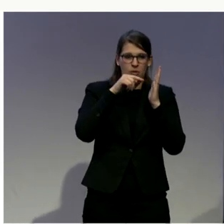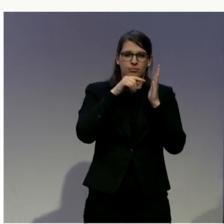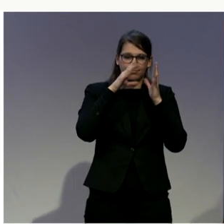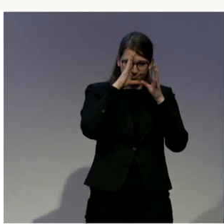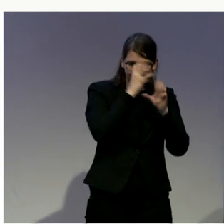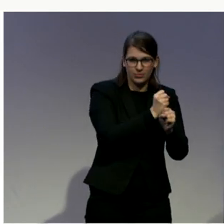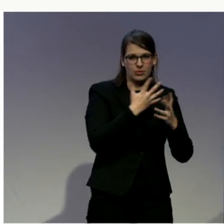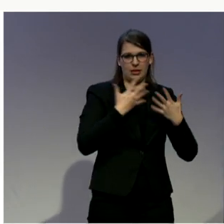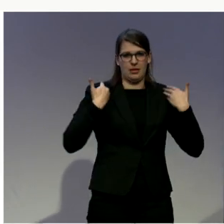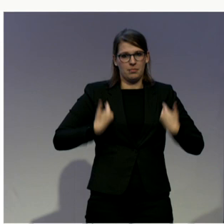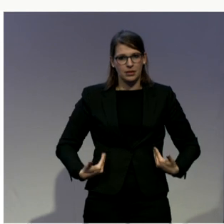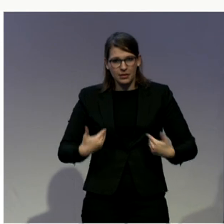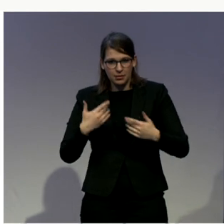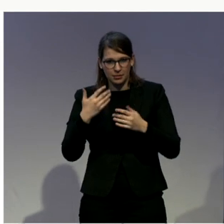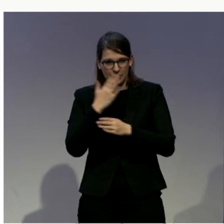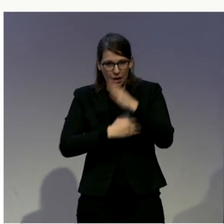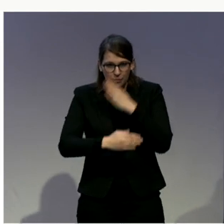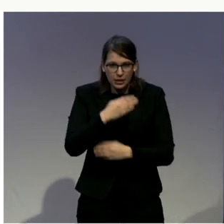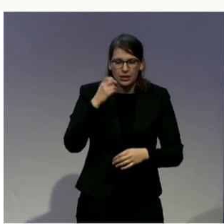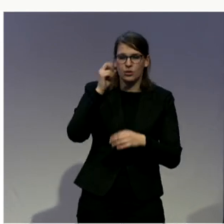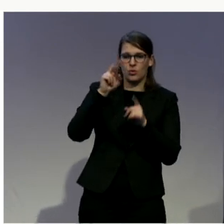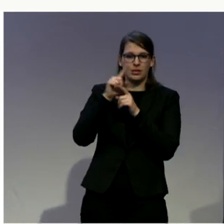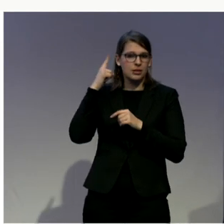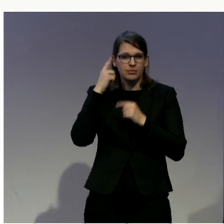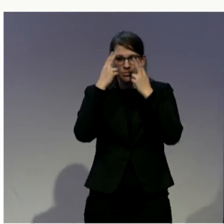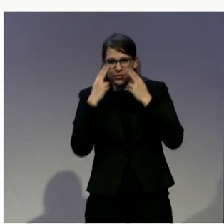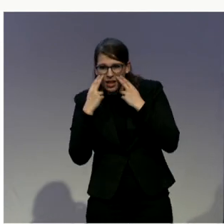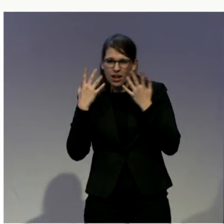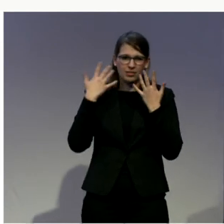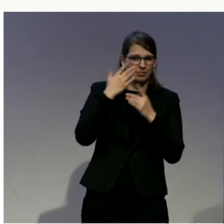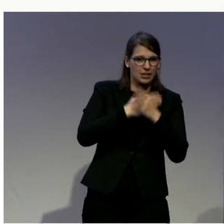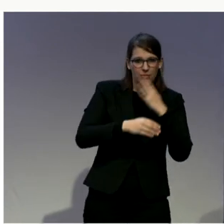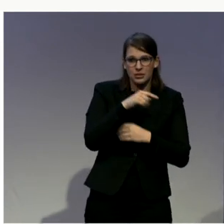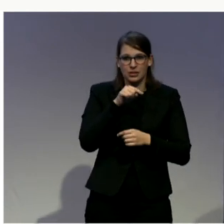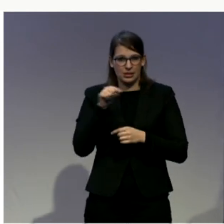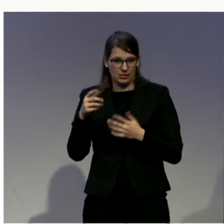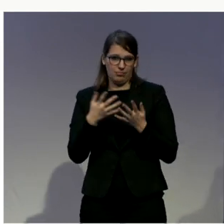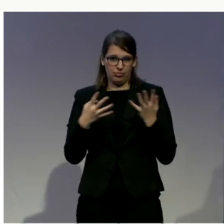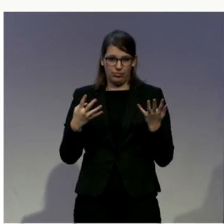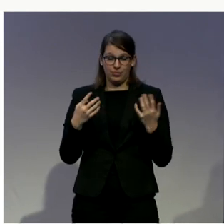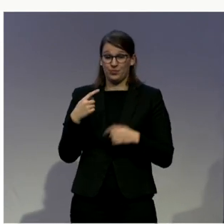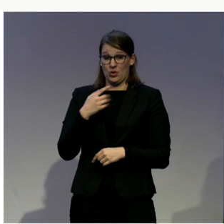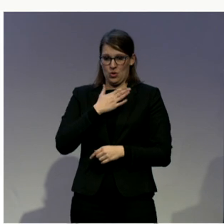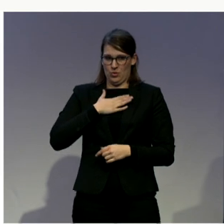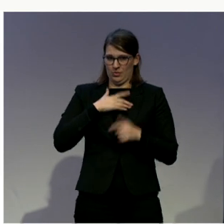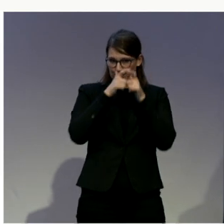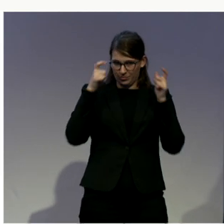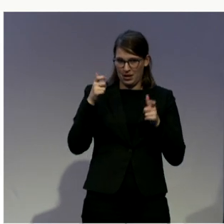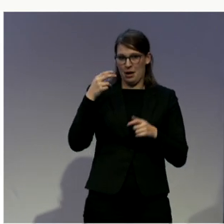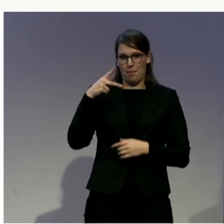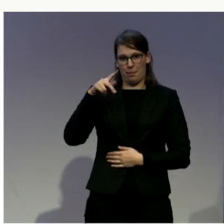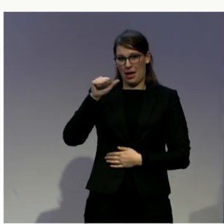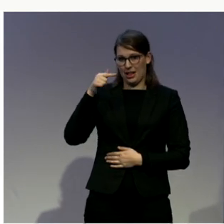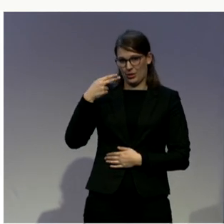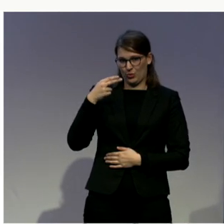So when we do Pathways to Justice, what we're trying to do is get all criminal justice professionals to recognize in the first